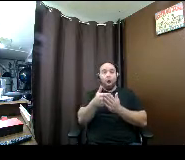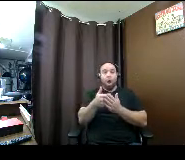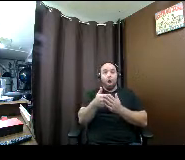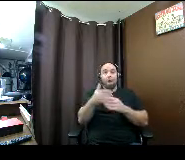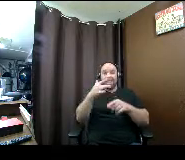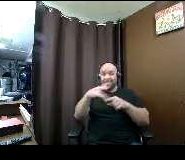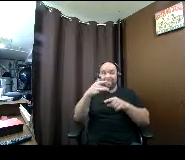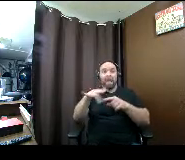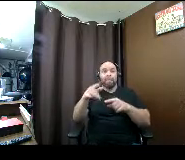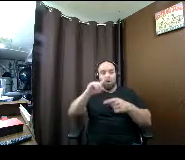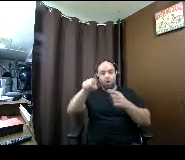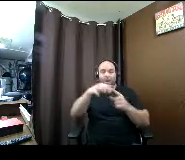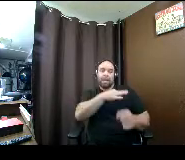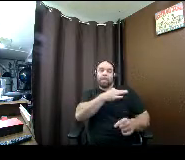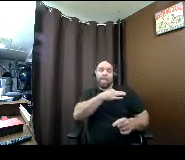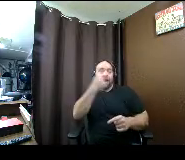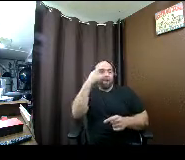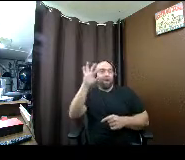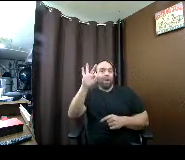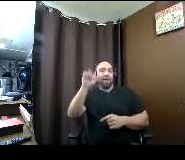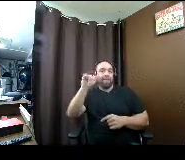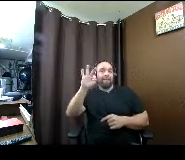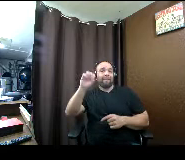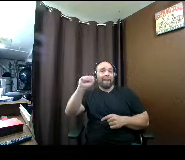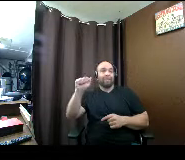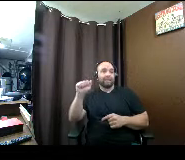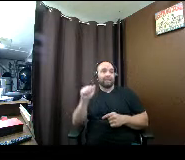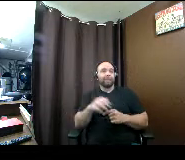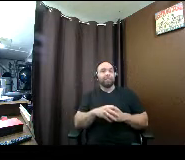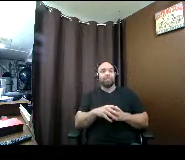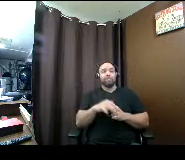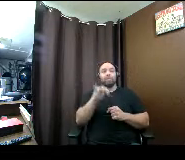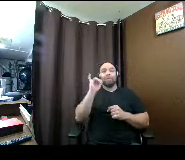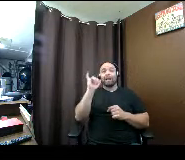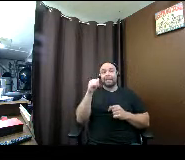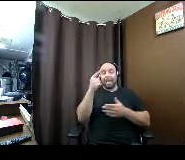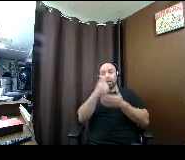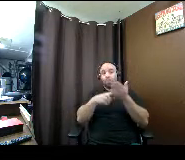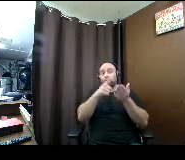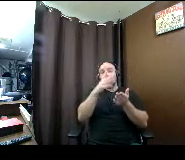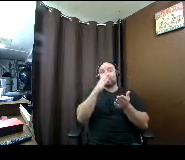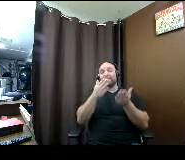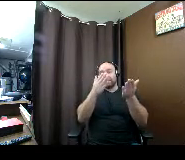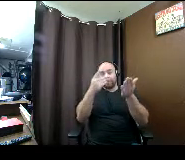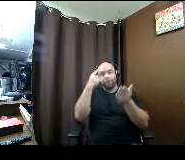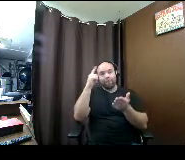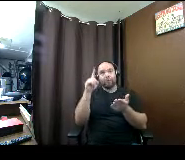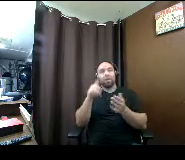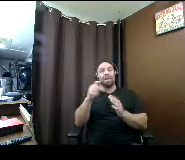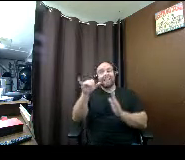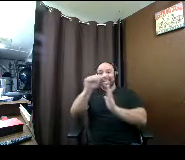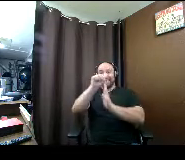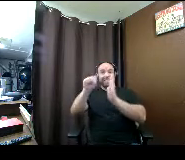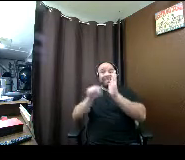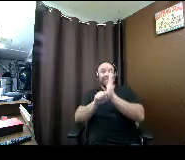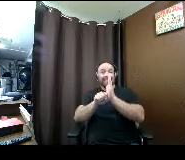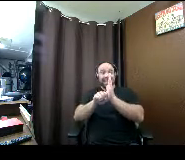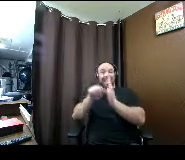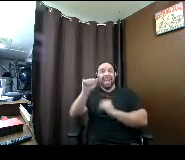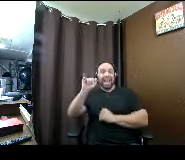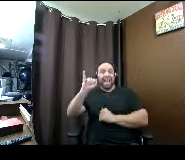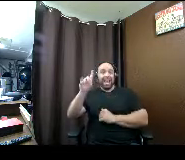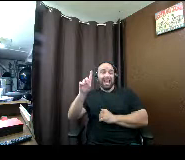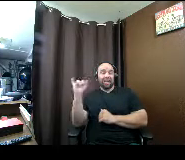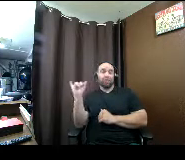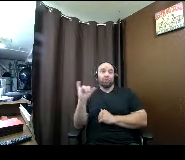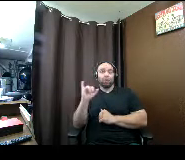phospa so this is what you'll be considered for you'll also be considered for state aid so these are